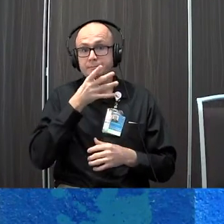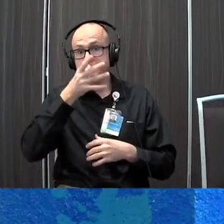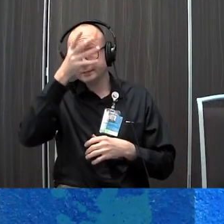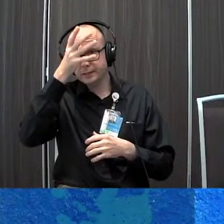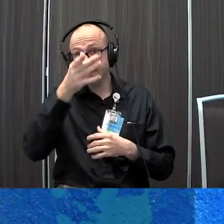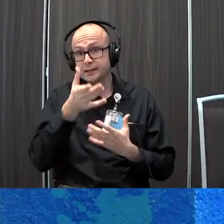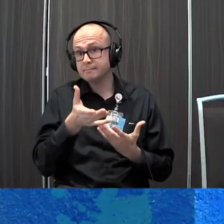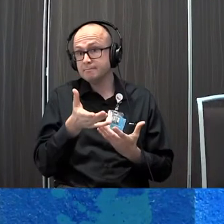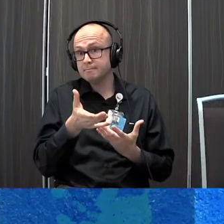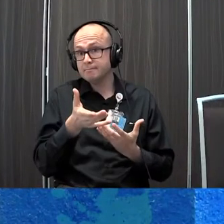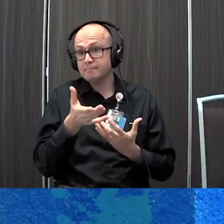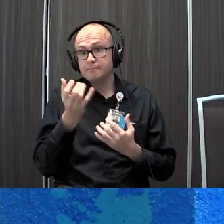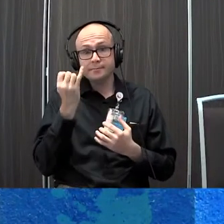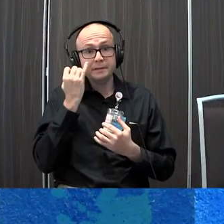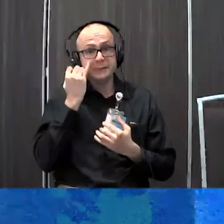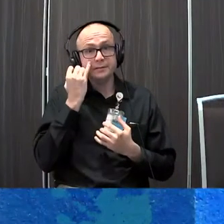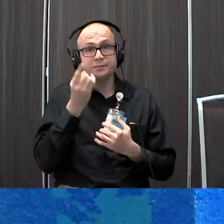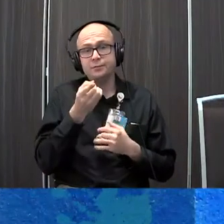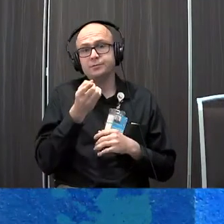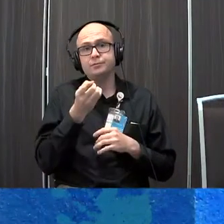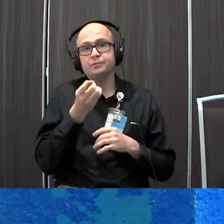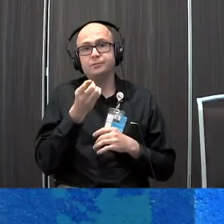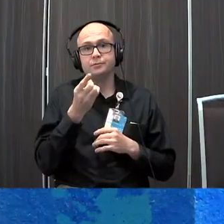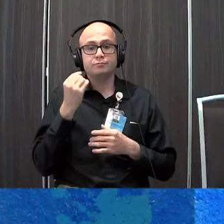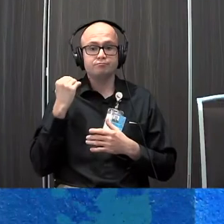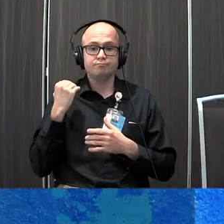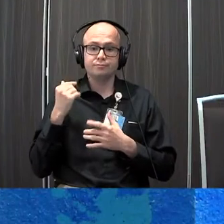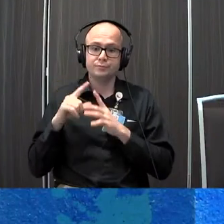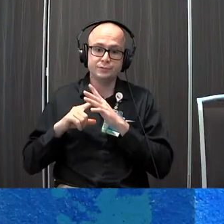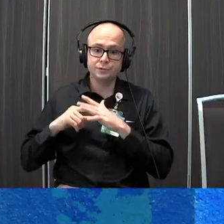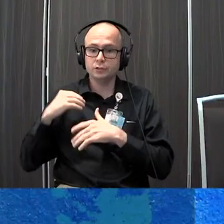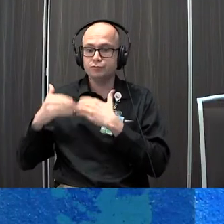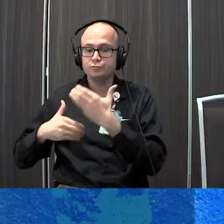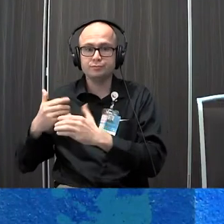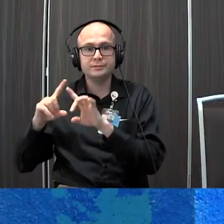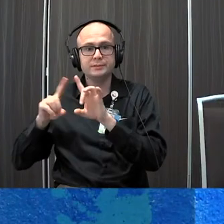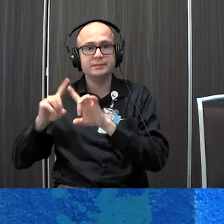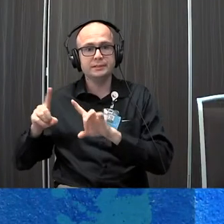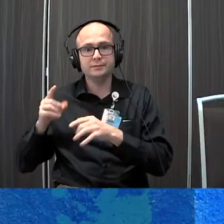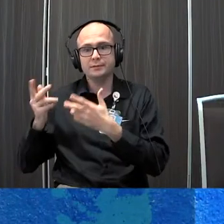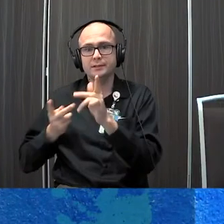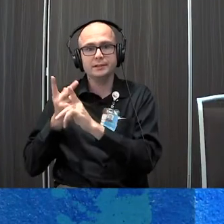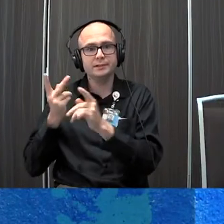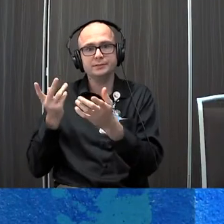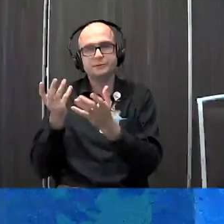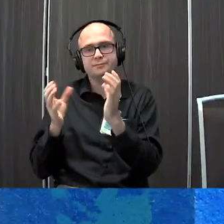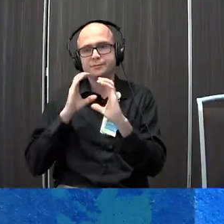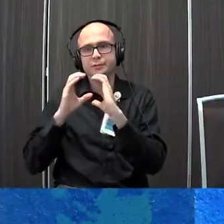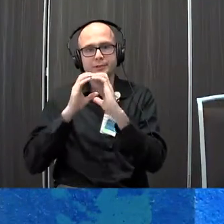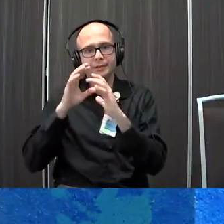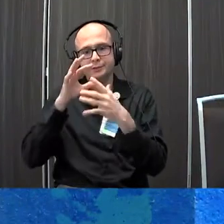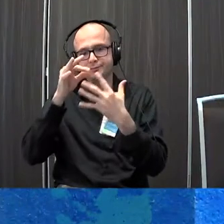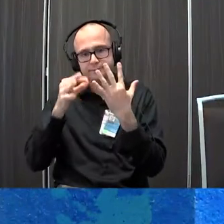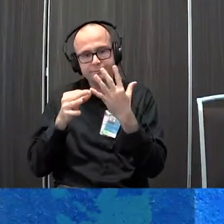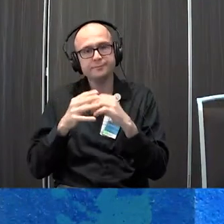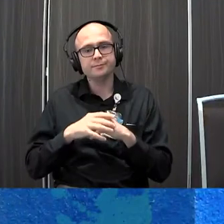if you've gone down the road already of exploring some of these augmentative and alternative communication options